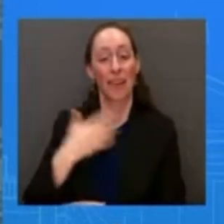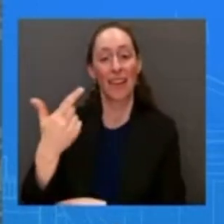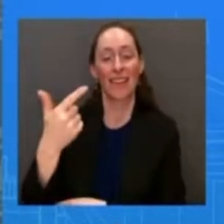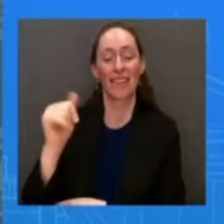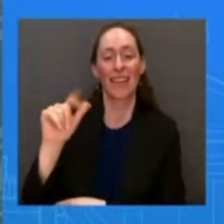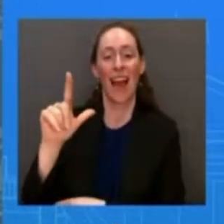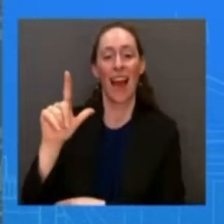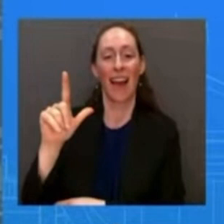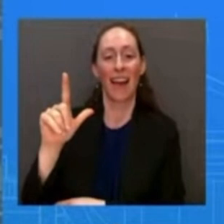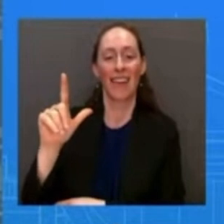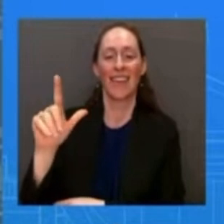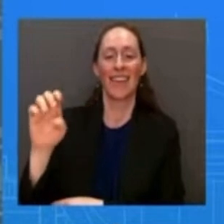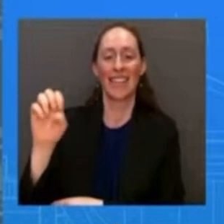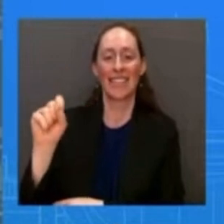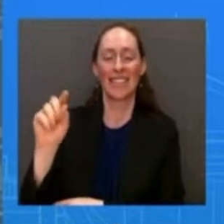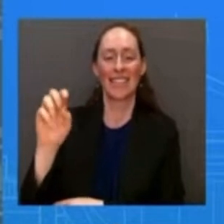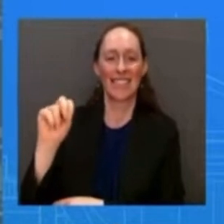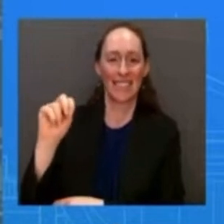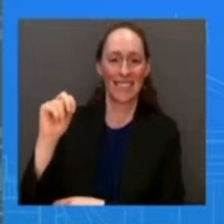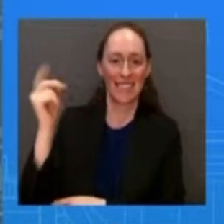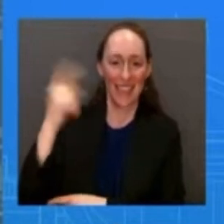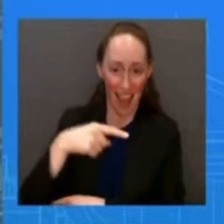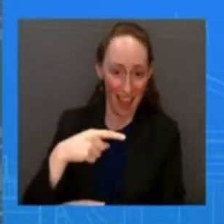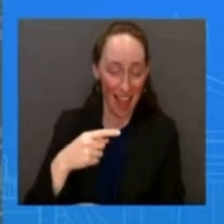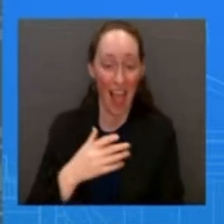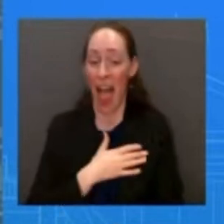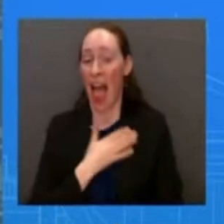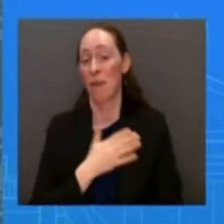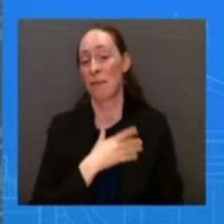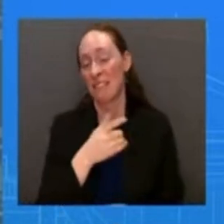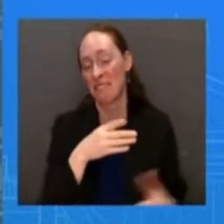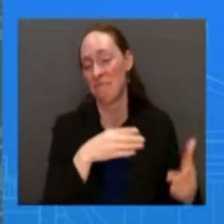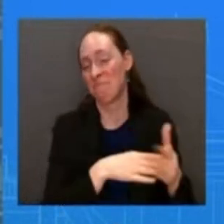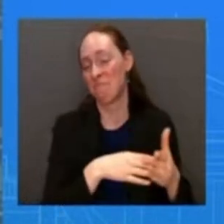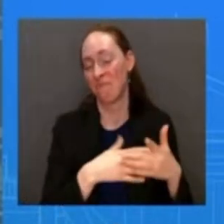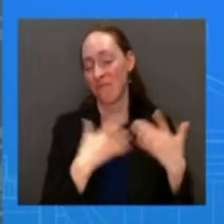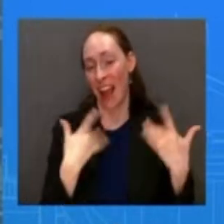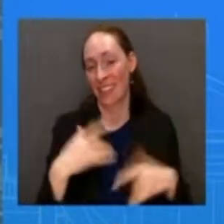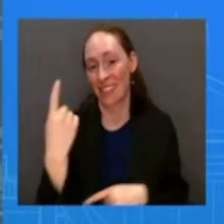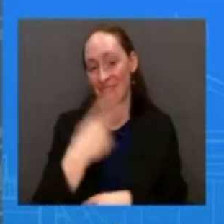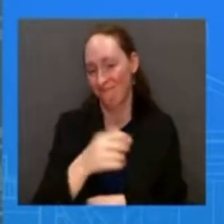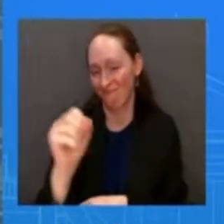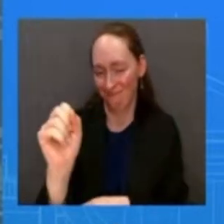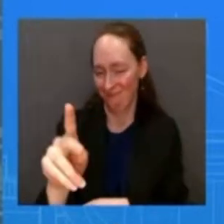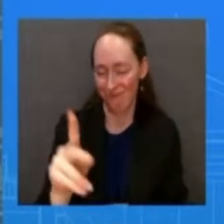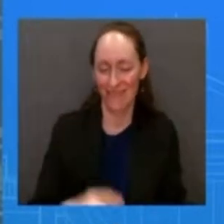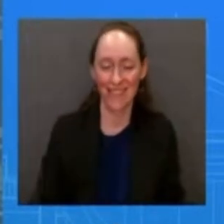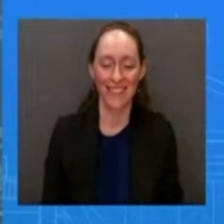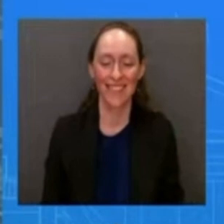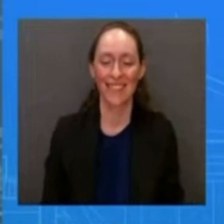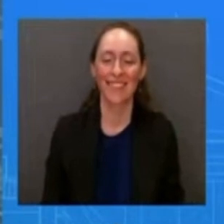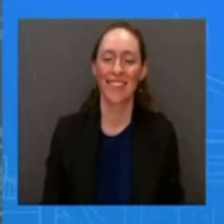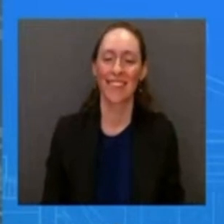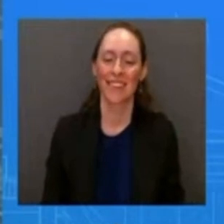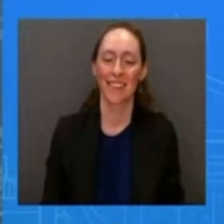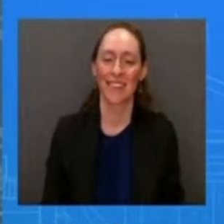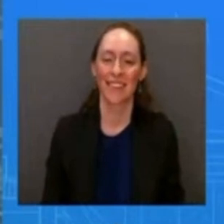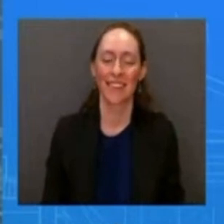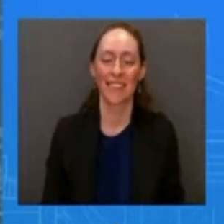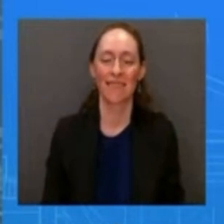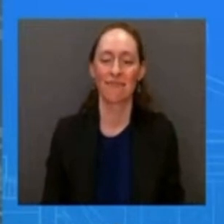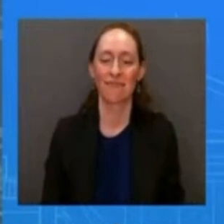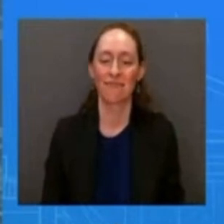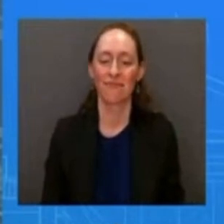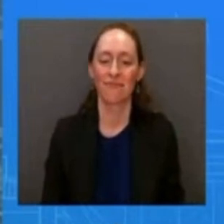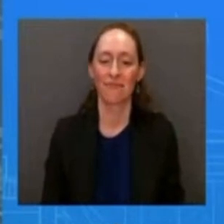so as many of you saw the Super Bowl was a great game while the First Lady and I were rooting for Jalen Hurts